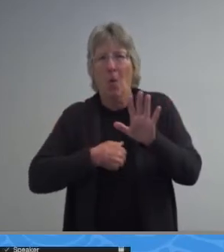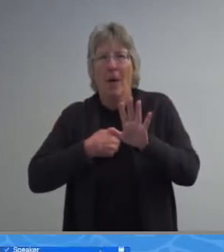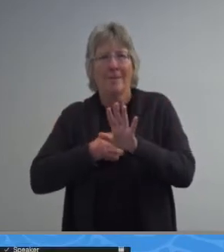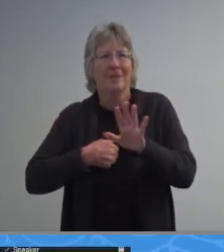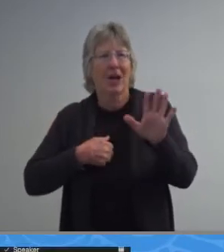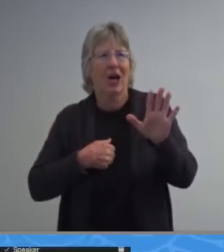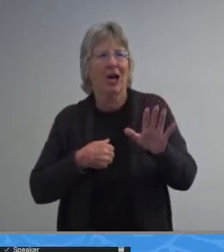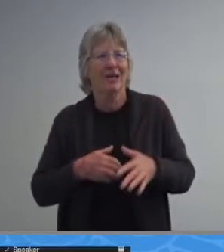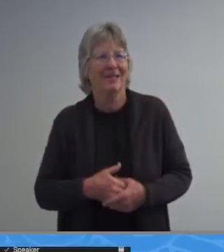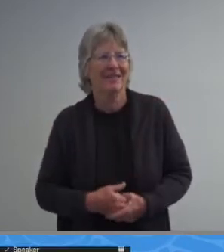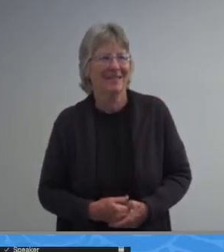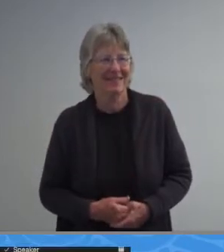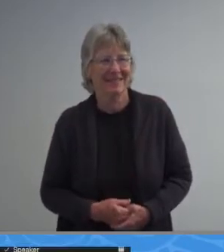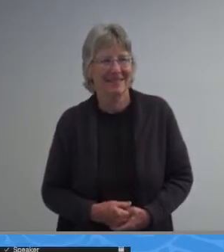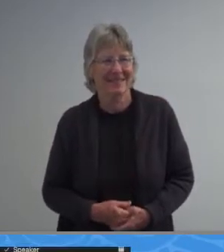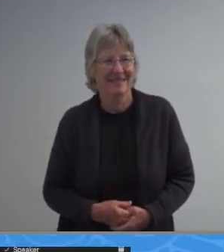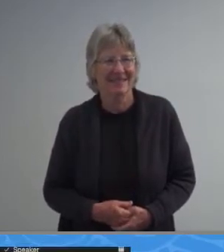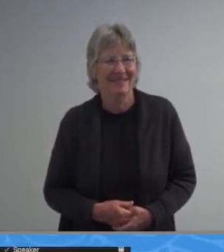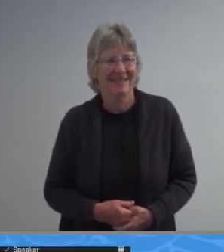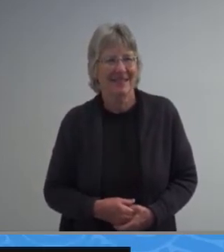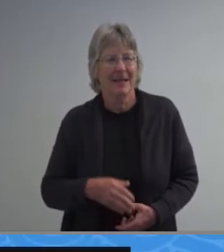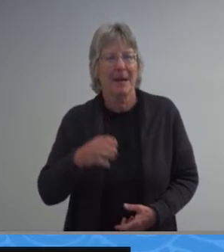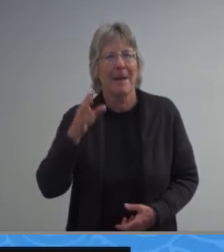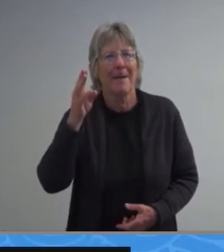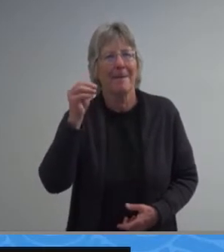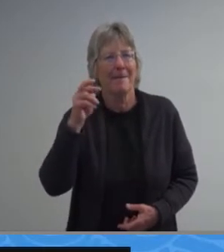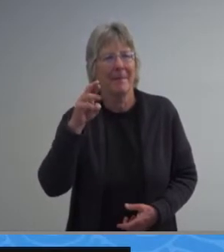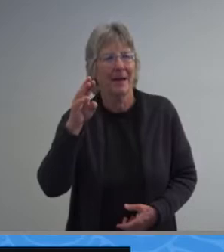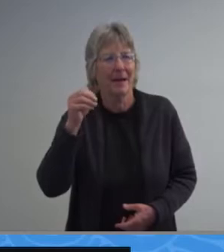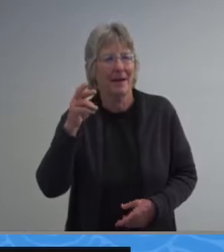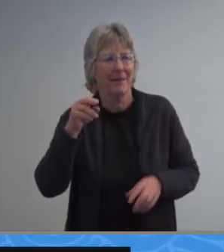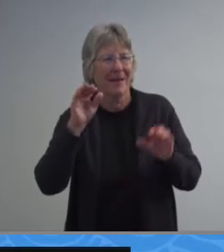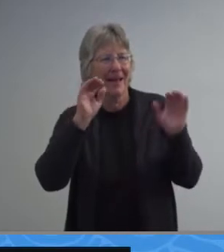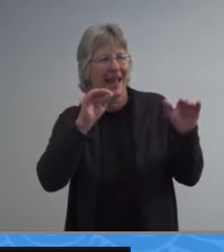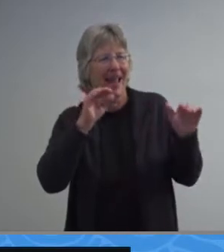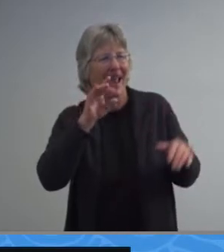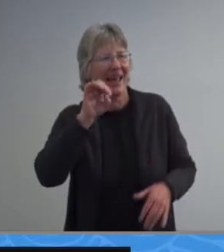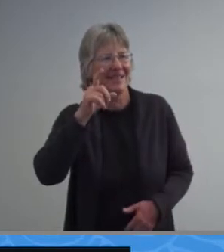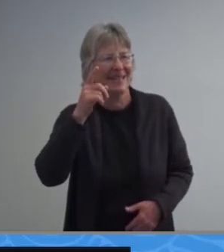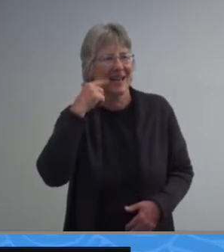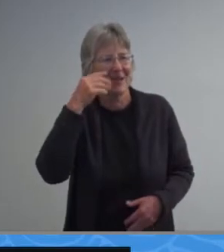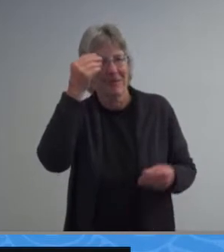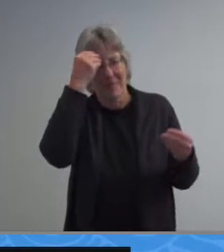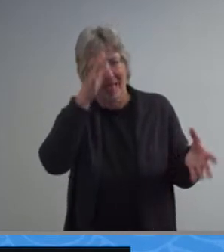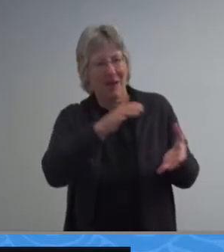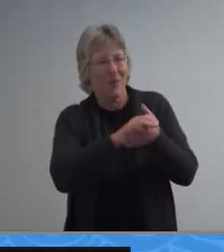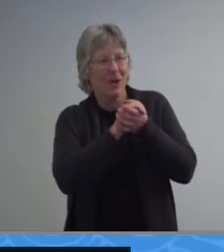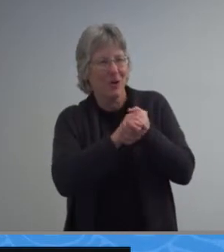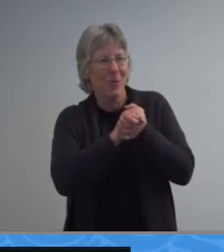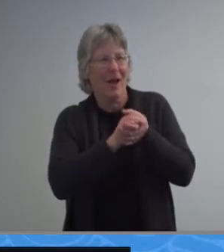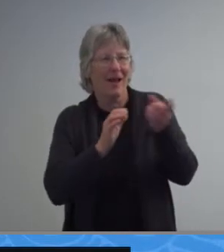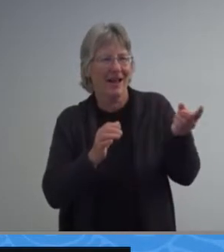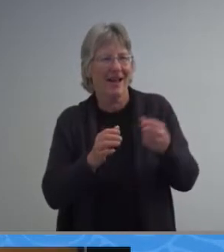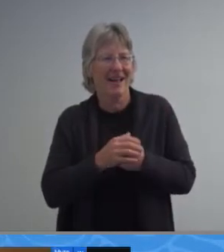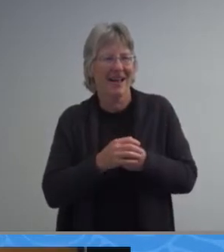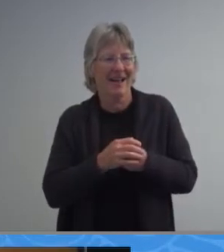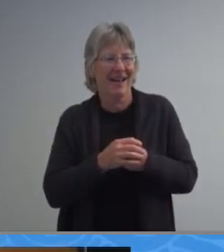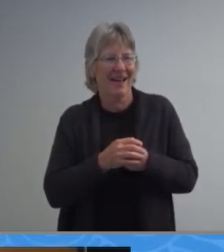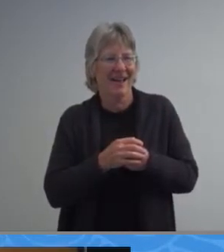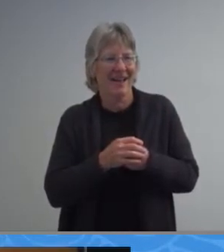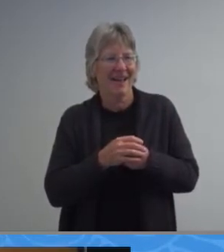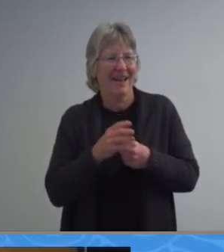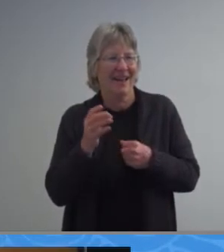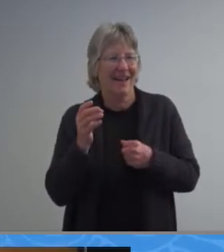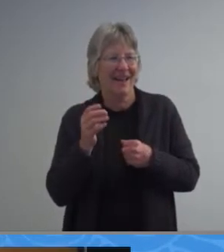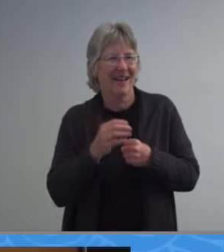mr miller hey diego i just wanted to congratulate you uh give you a little bit of context